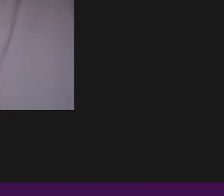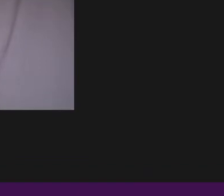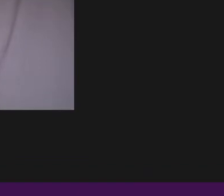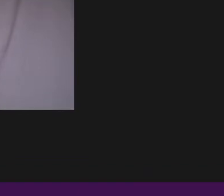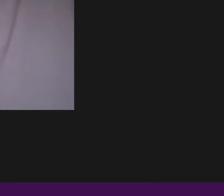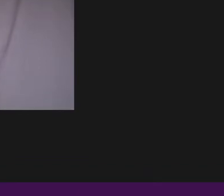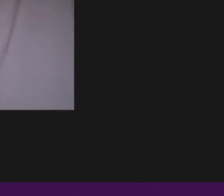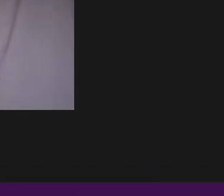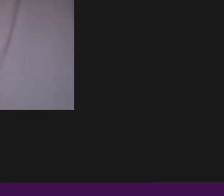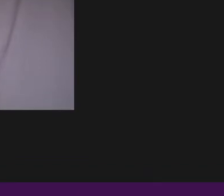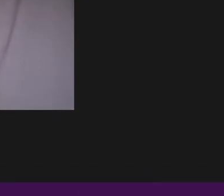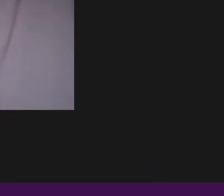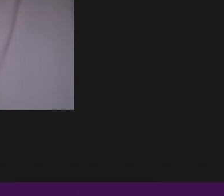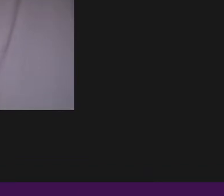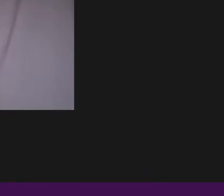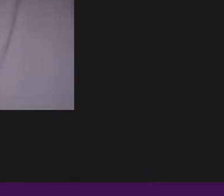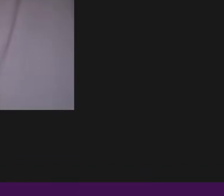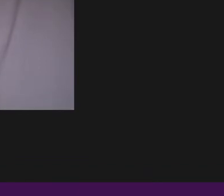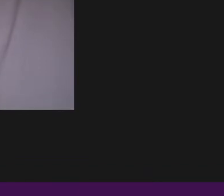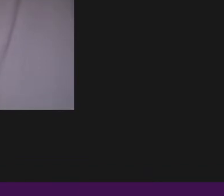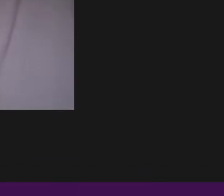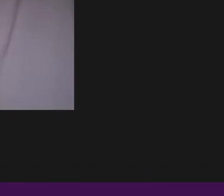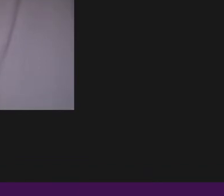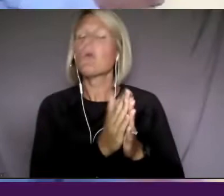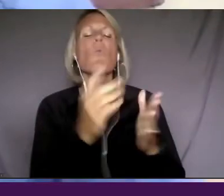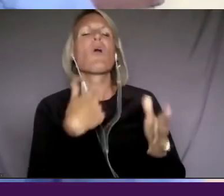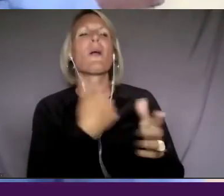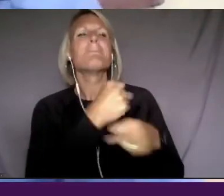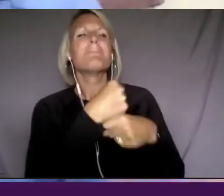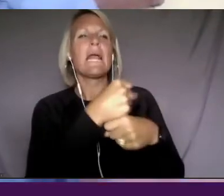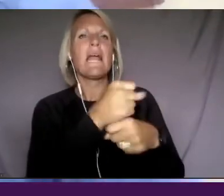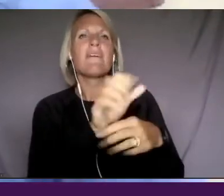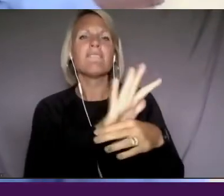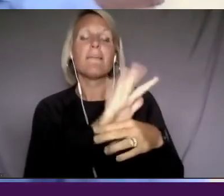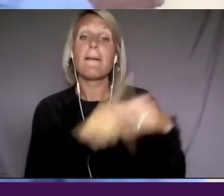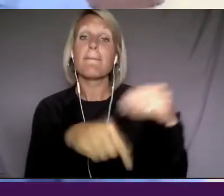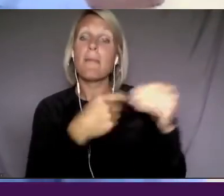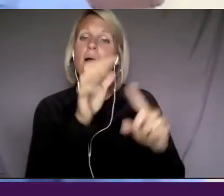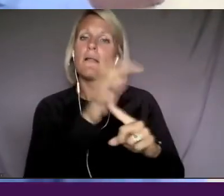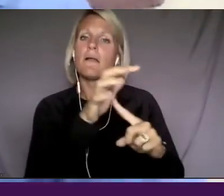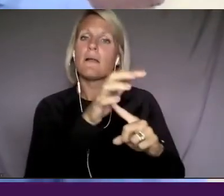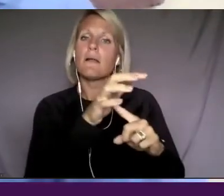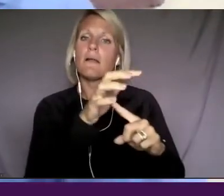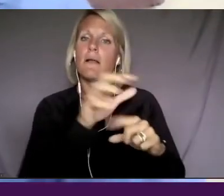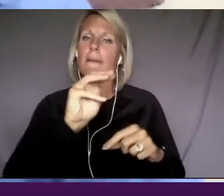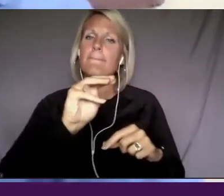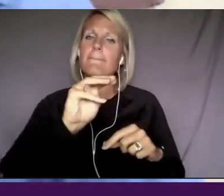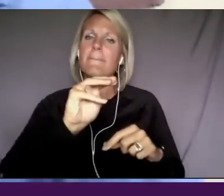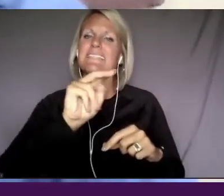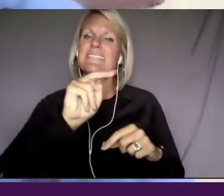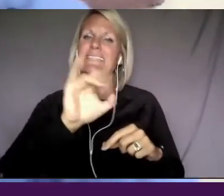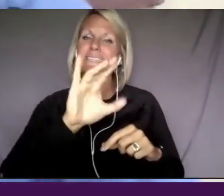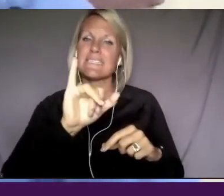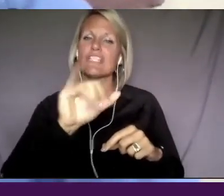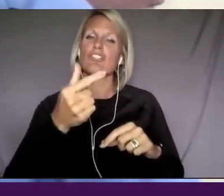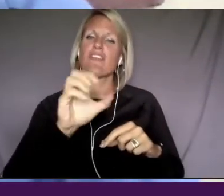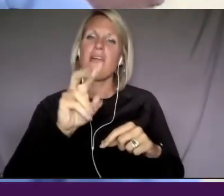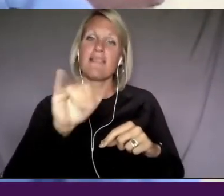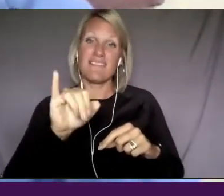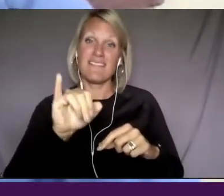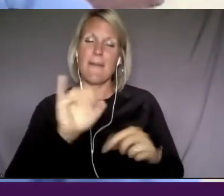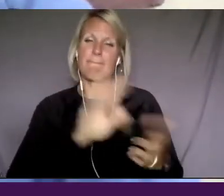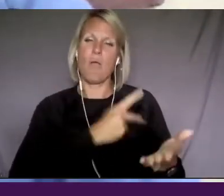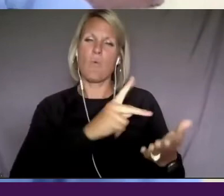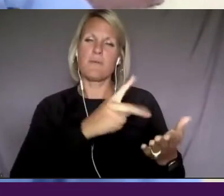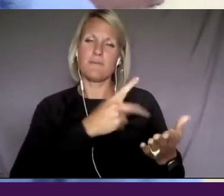a film about a well-known African-American poet, Nikki Giovanni and, uh, trolling for,